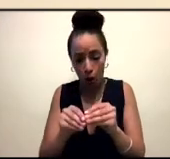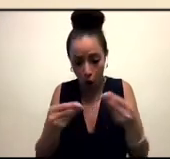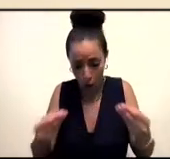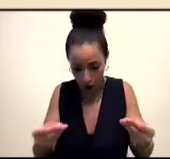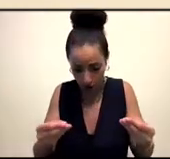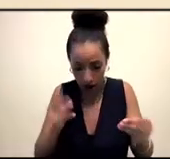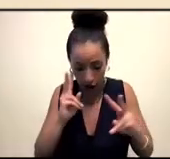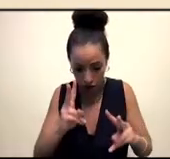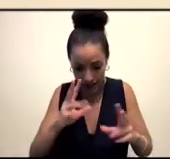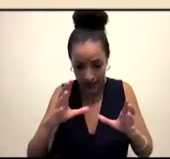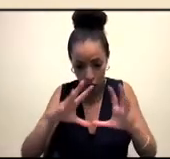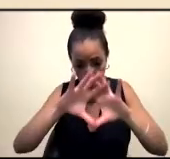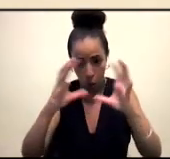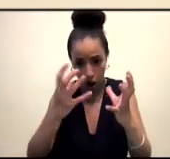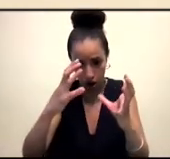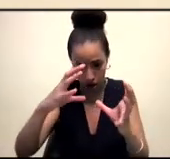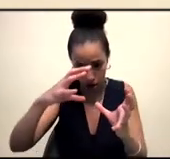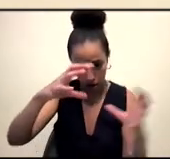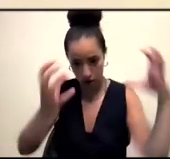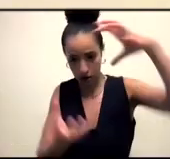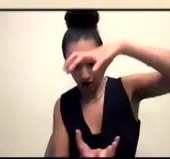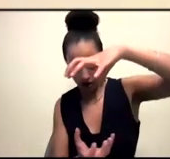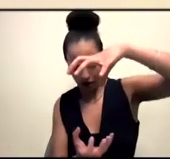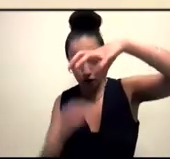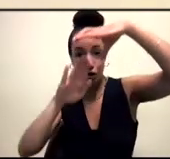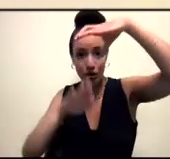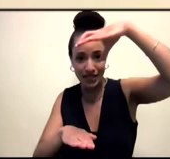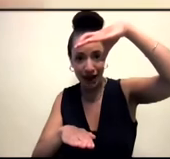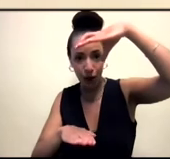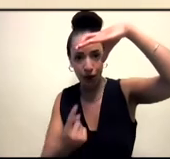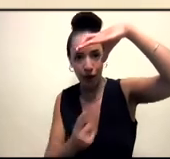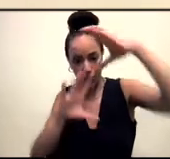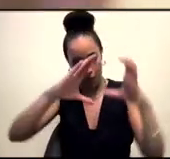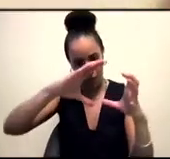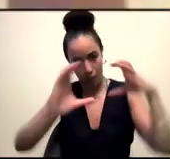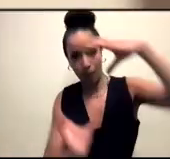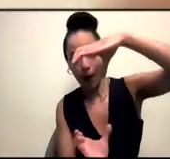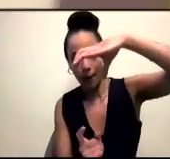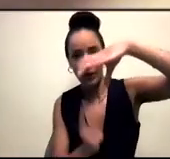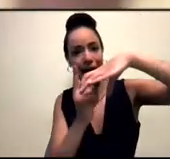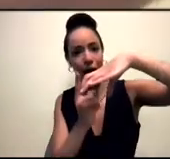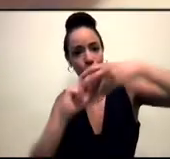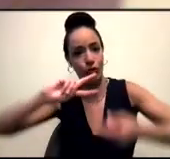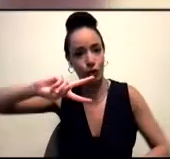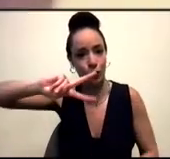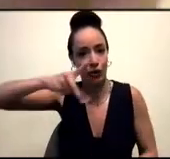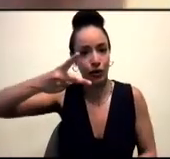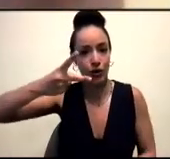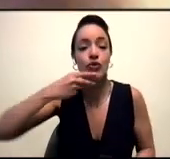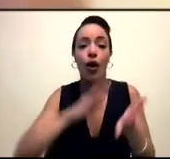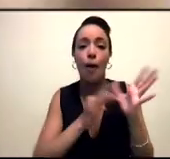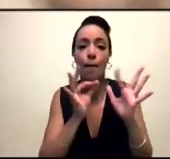top. And it's, it's sort of an illustrator's interpretation of a map made by this map maker, Mohamed El Idrisi, that